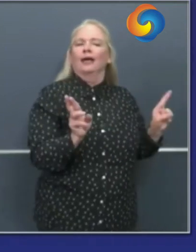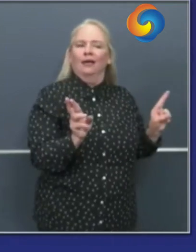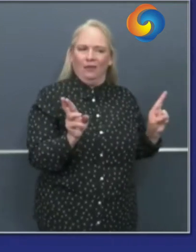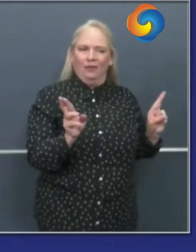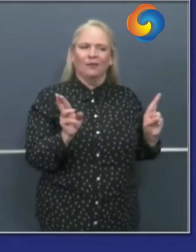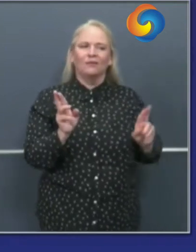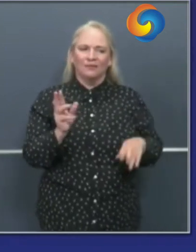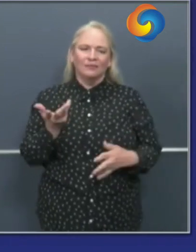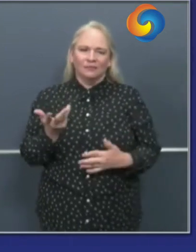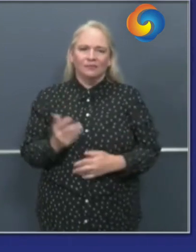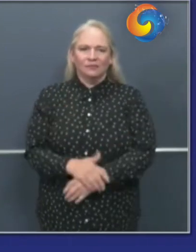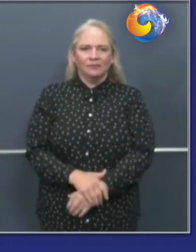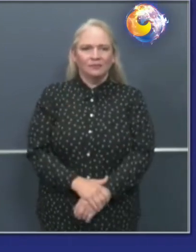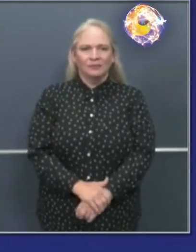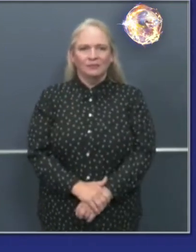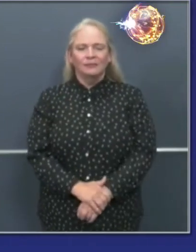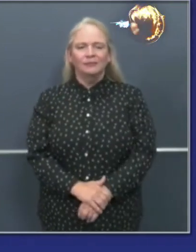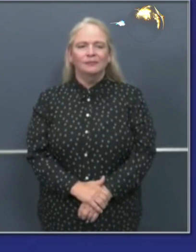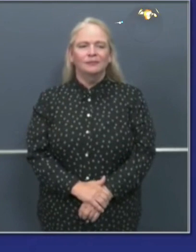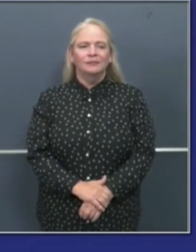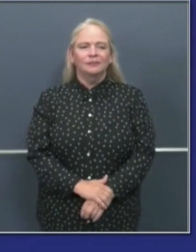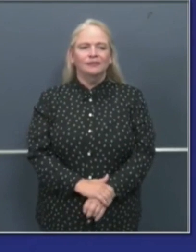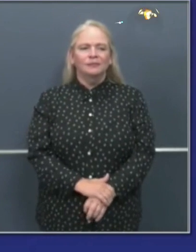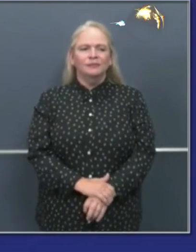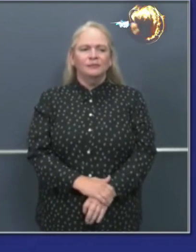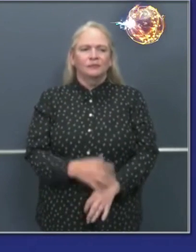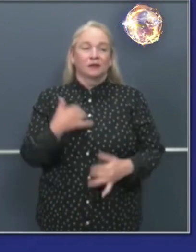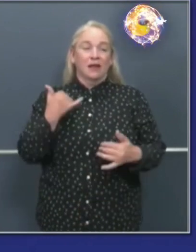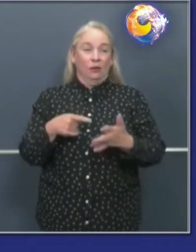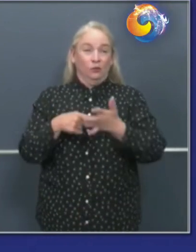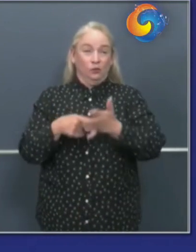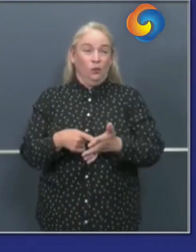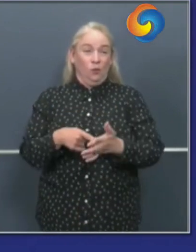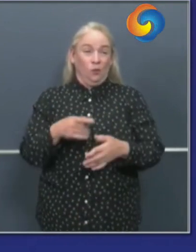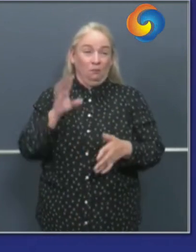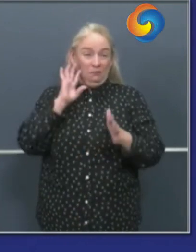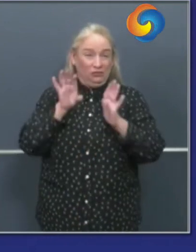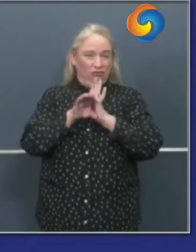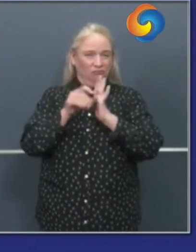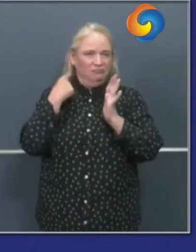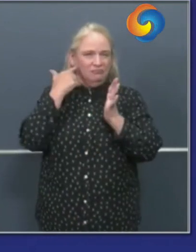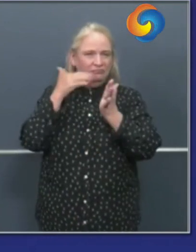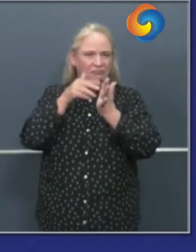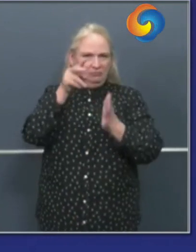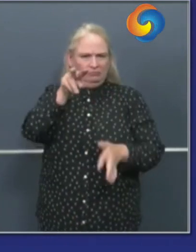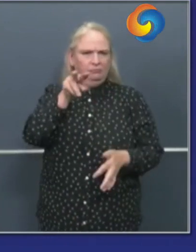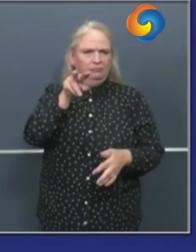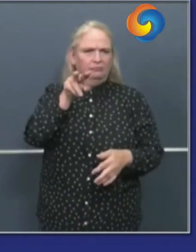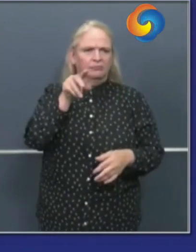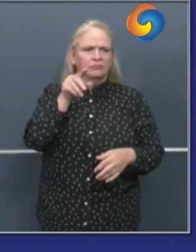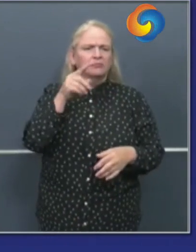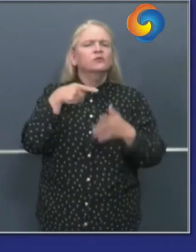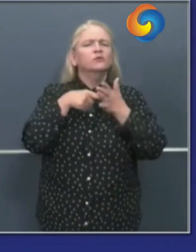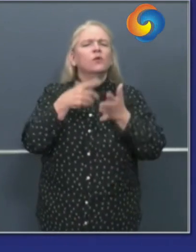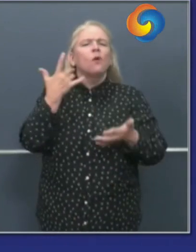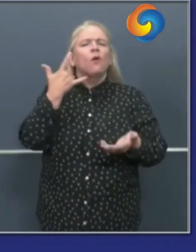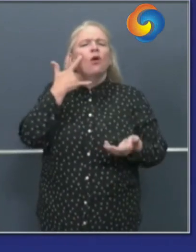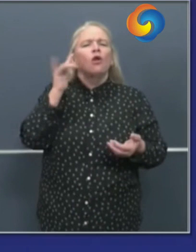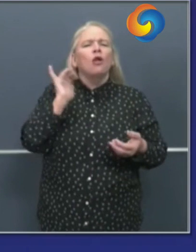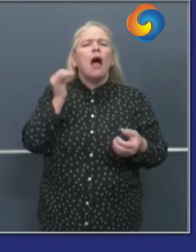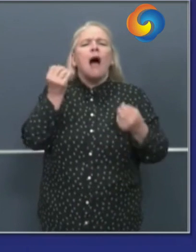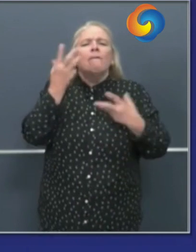speaking of spread this slide gives you a sense of what our existing hospital footprint looks like in the state of california